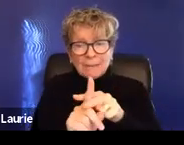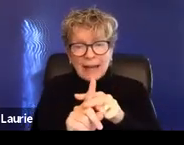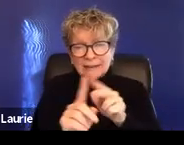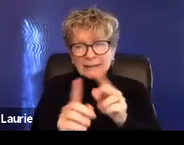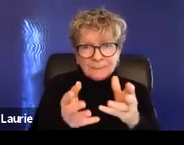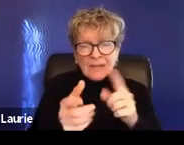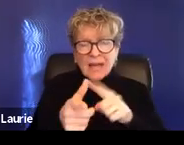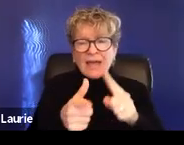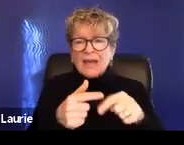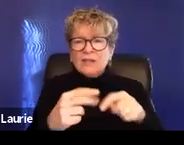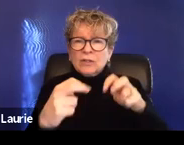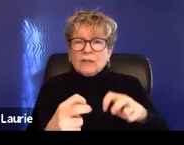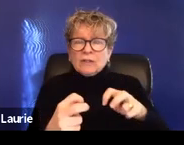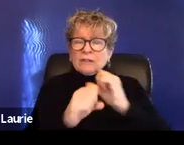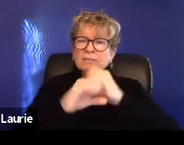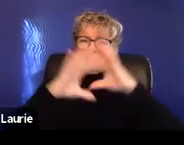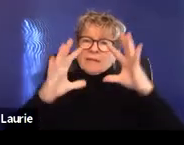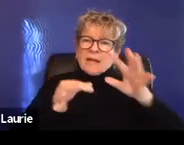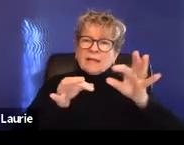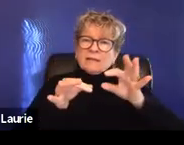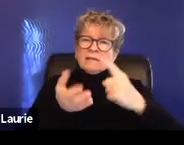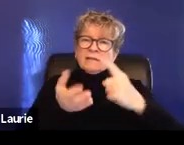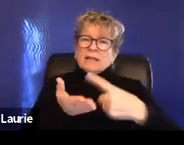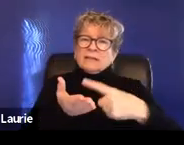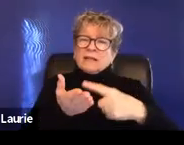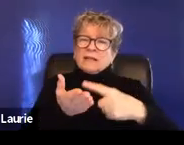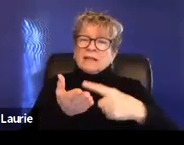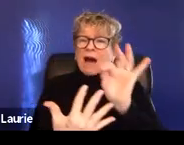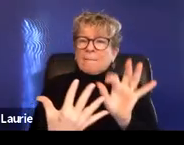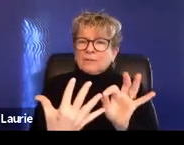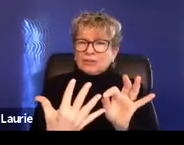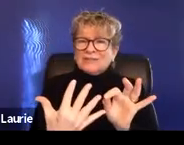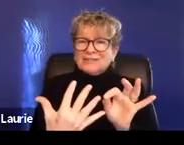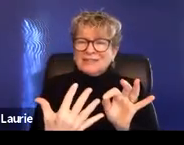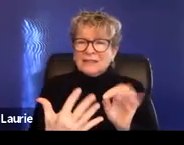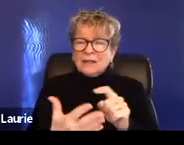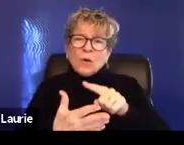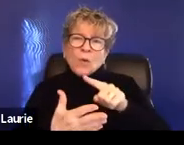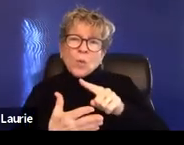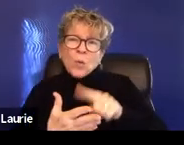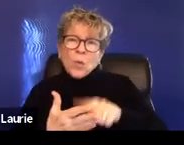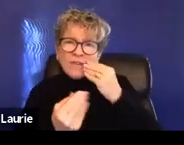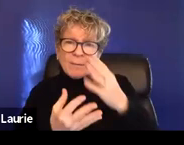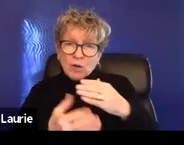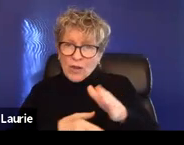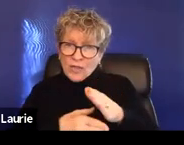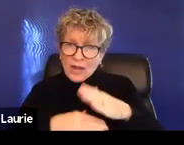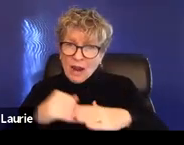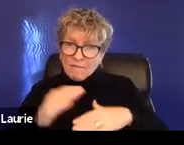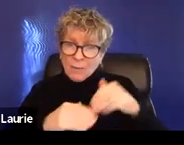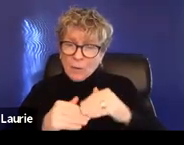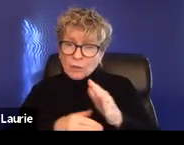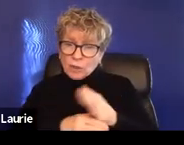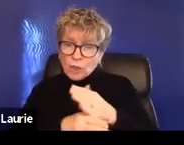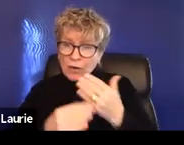options with them when they're filling out the paperwork, what information are they comfortable sharing right now? What information maybe they're not